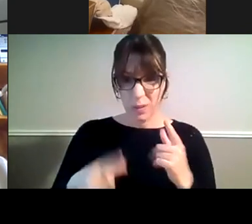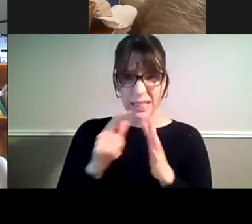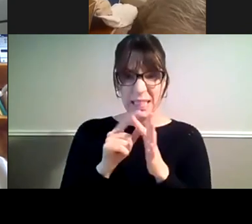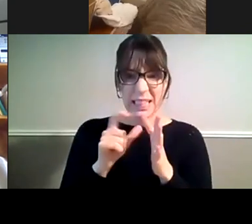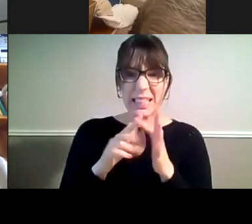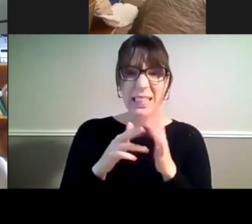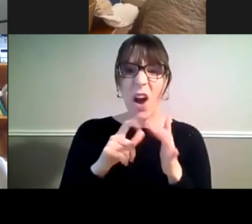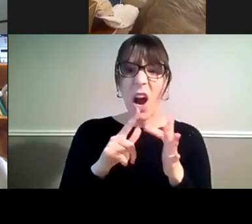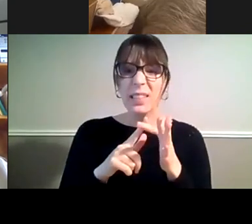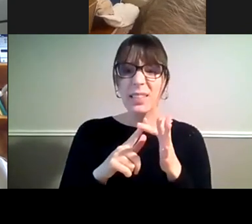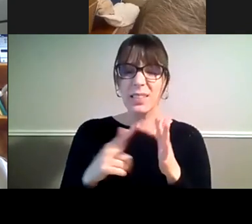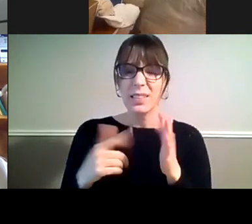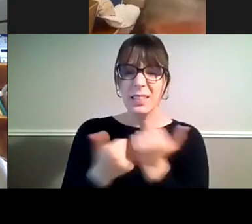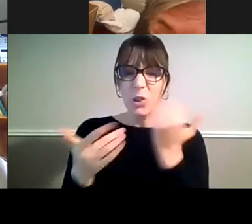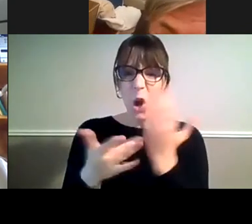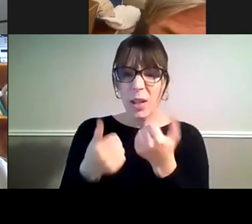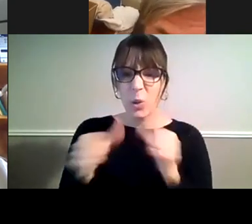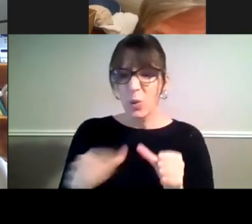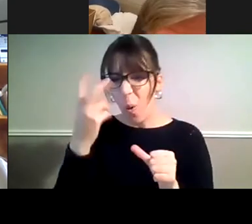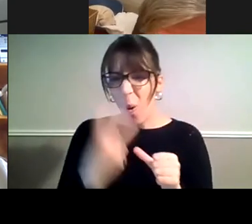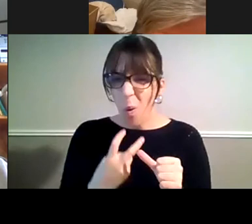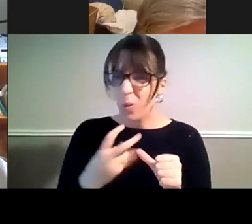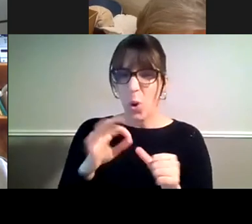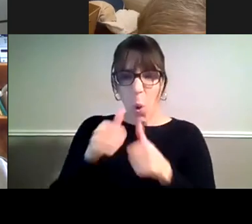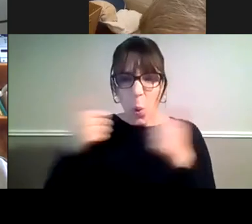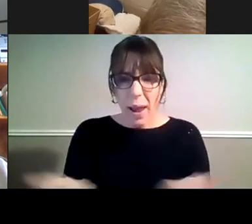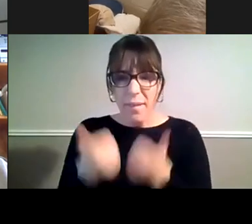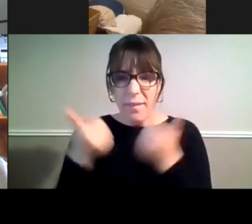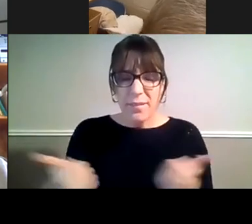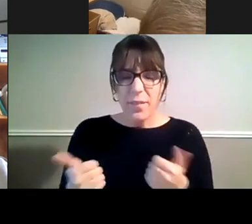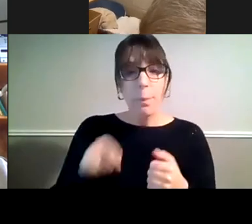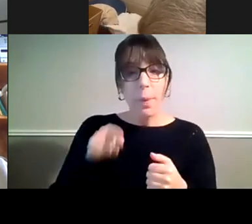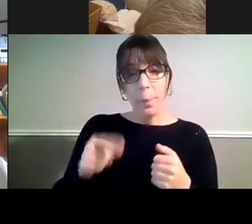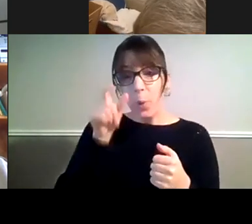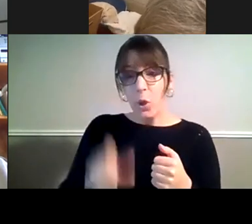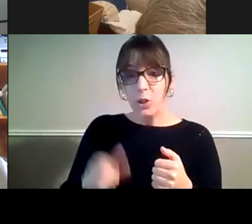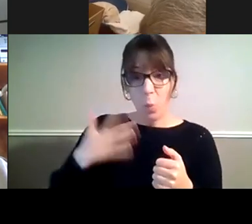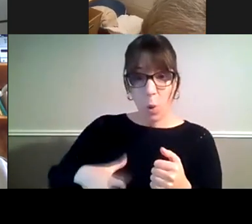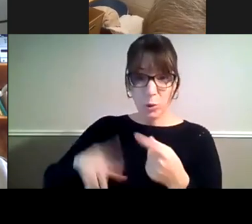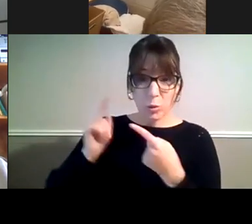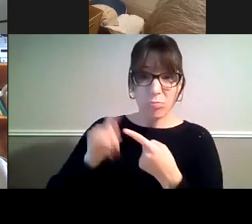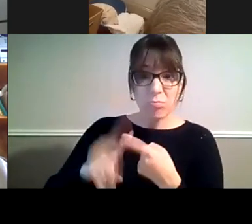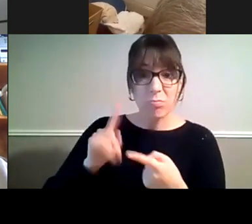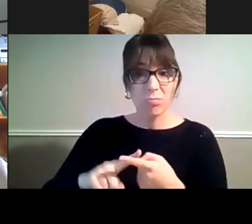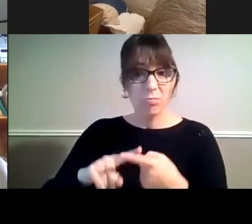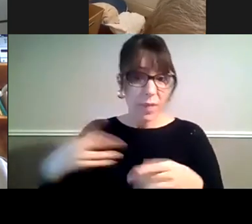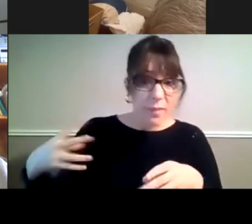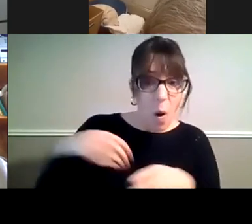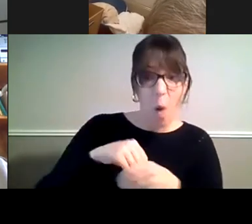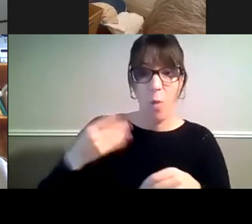want to keep working. They want to remain active because being active and being physically fit helps someone